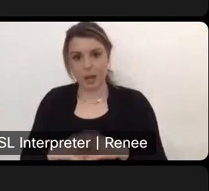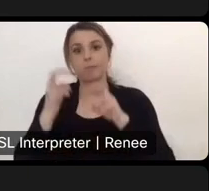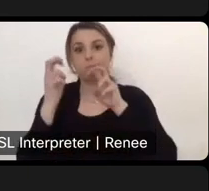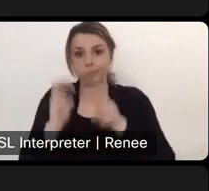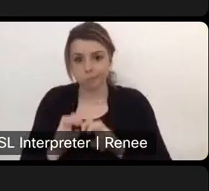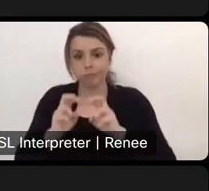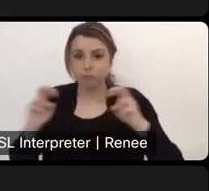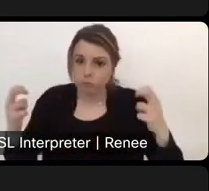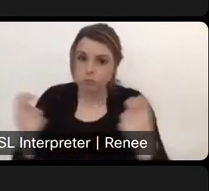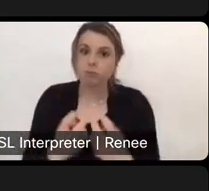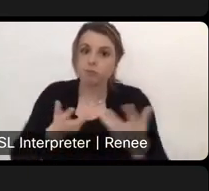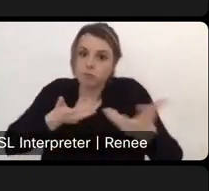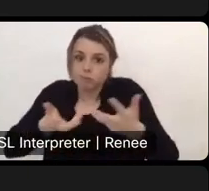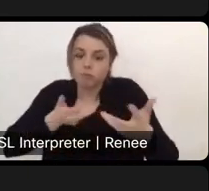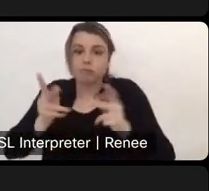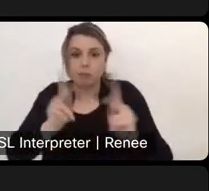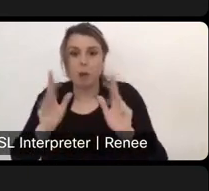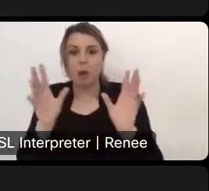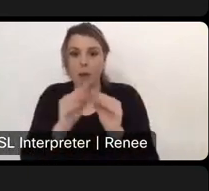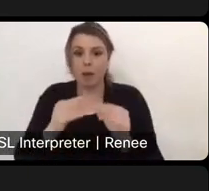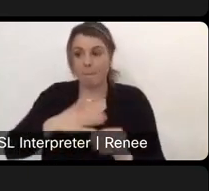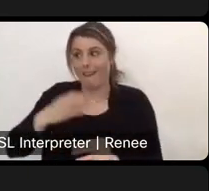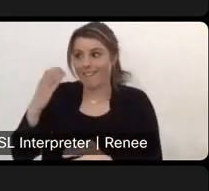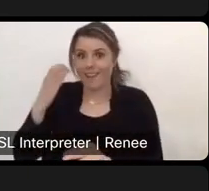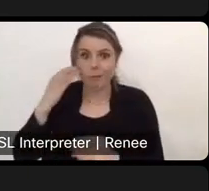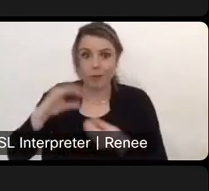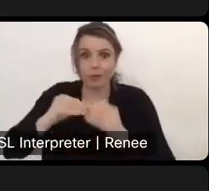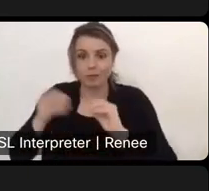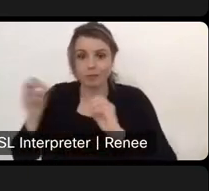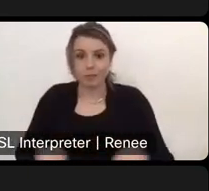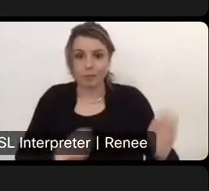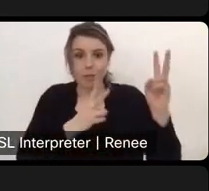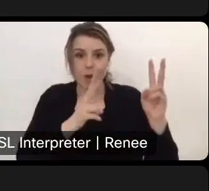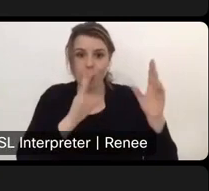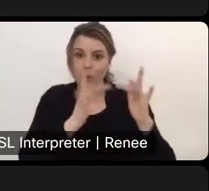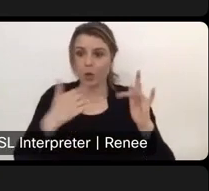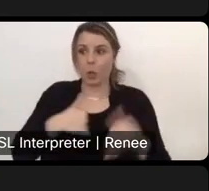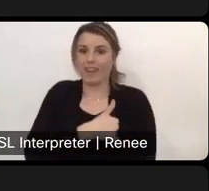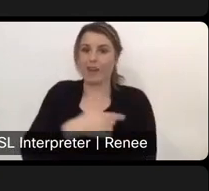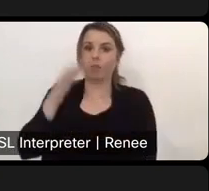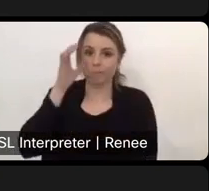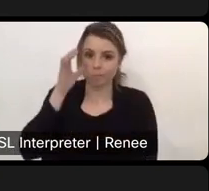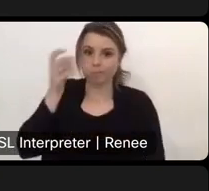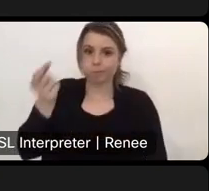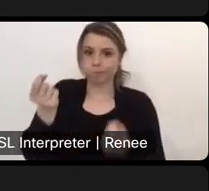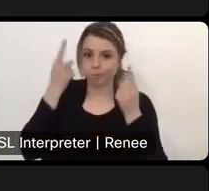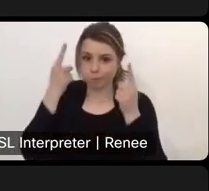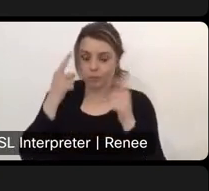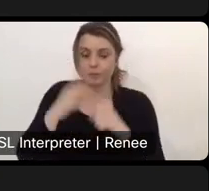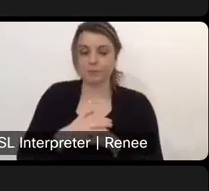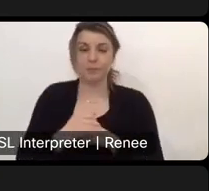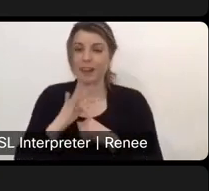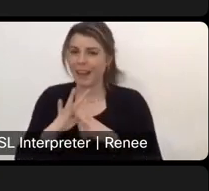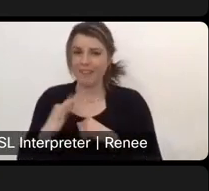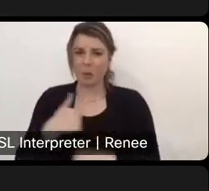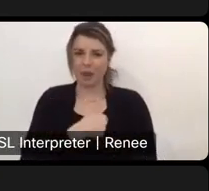folks a day. Uh, my phone number is posted on the website. Um, we are listening. Um. Um, if we weren't, we wouldn't be